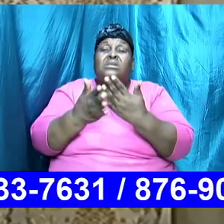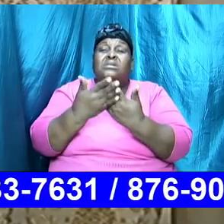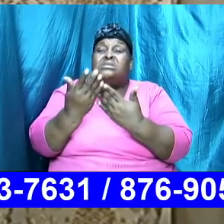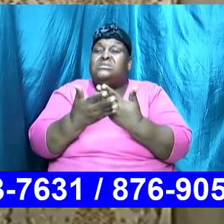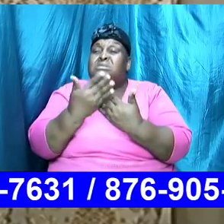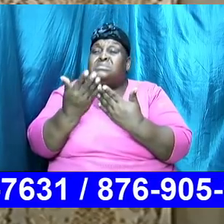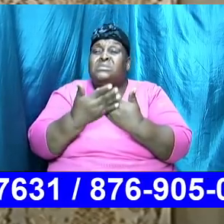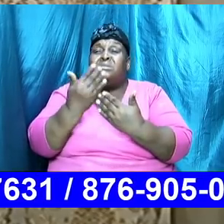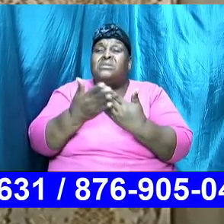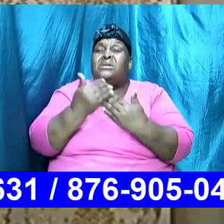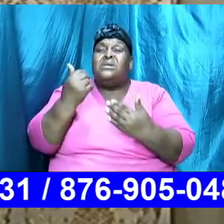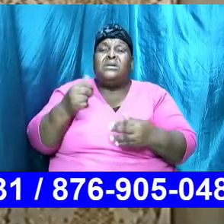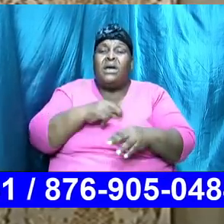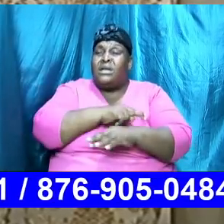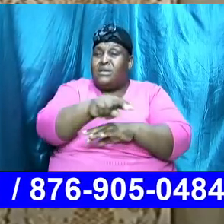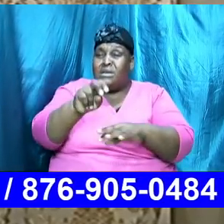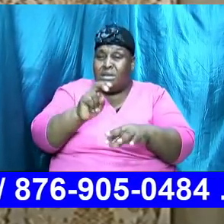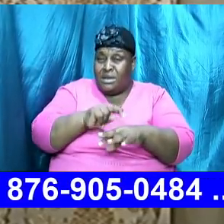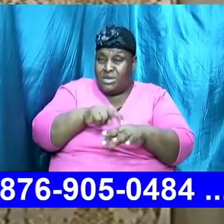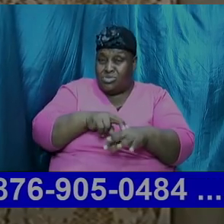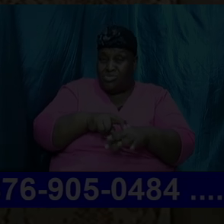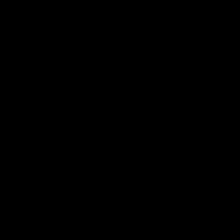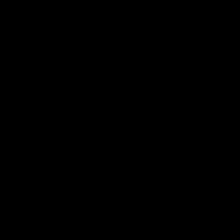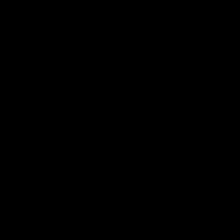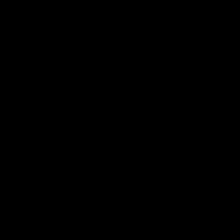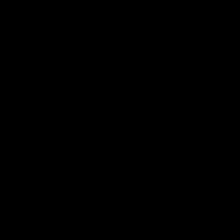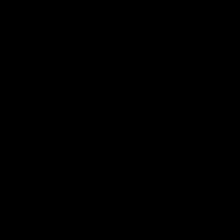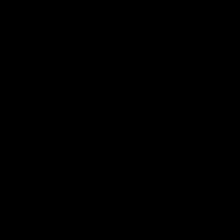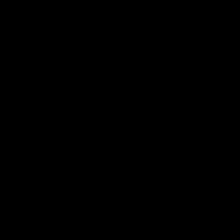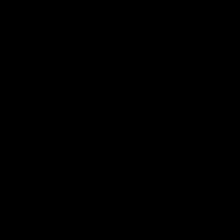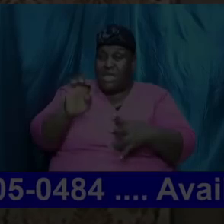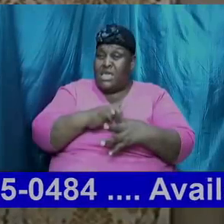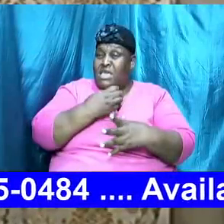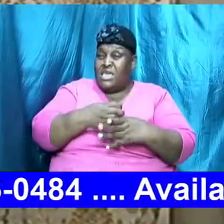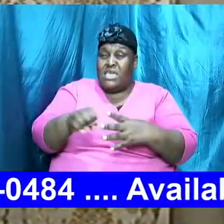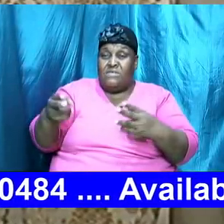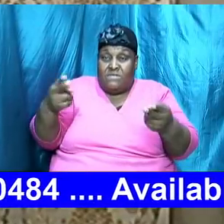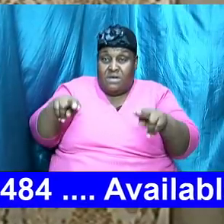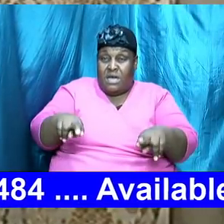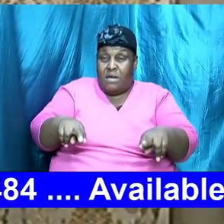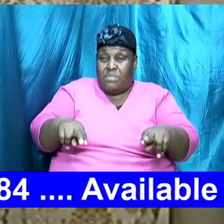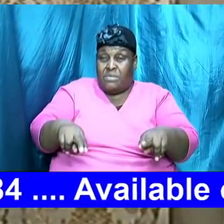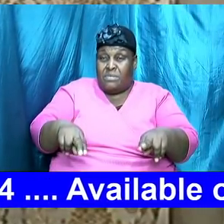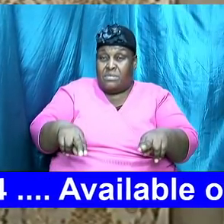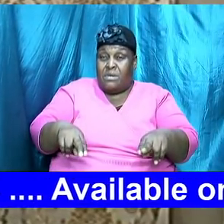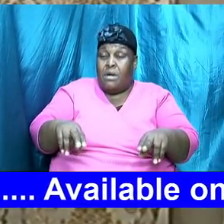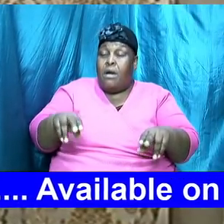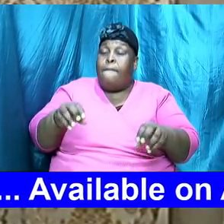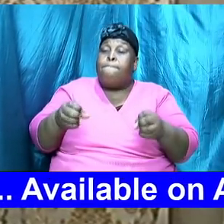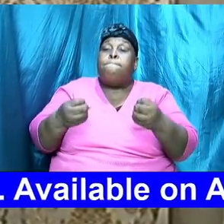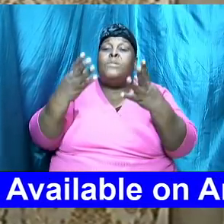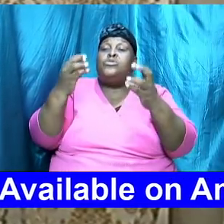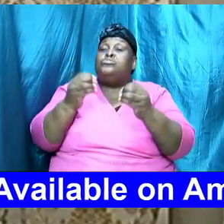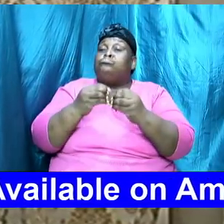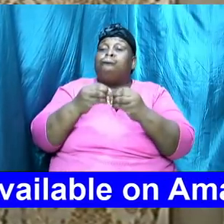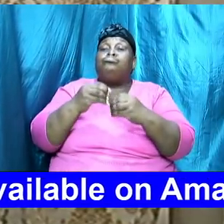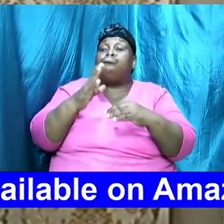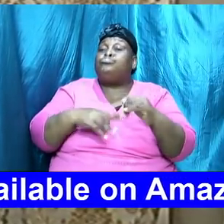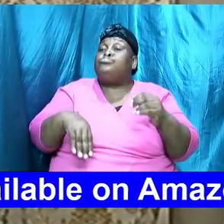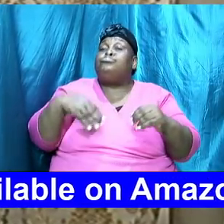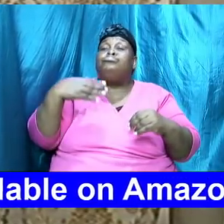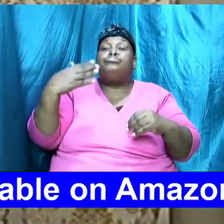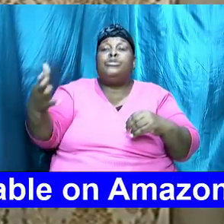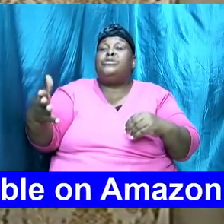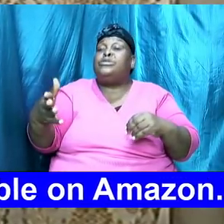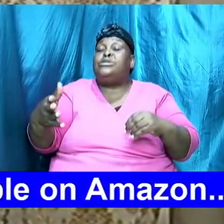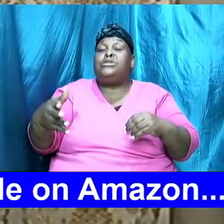a physical fact even if it happened then it is much more than that it